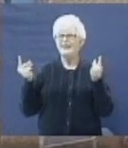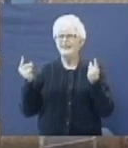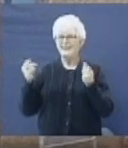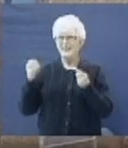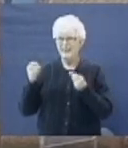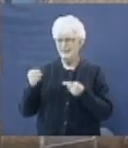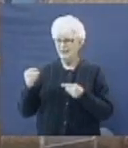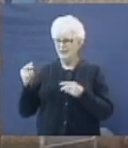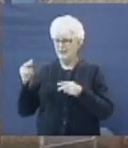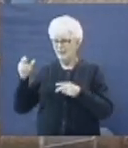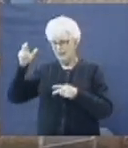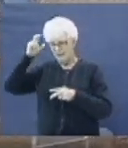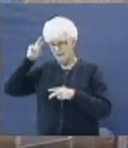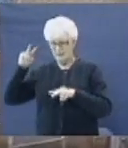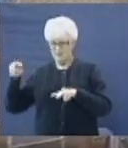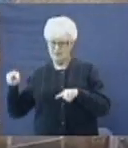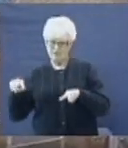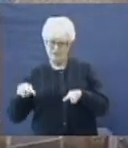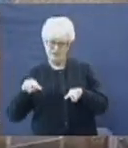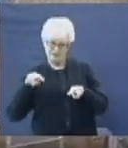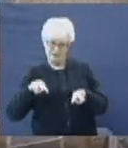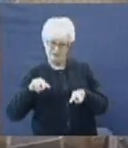Satan turning around looking at Job.